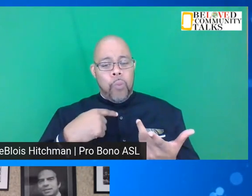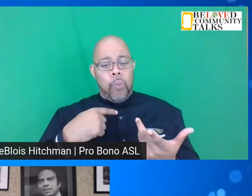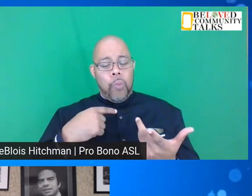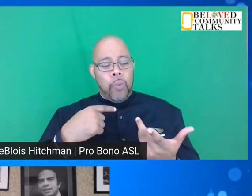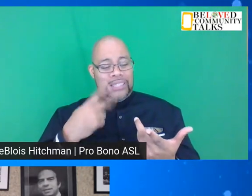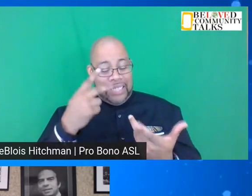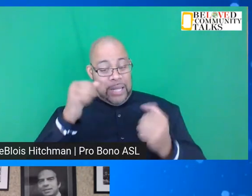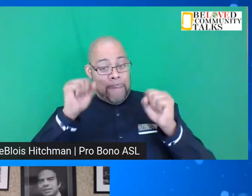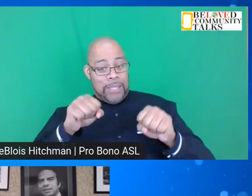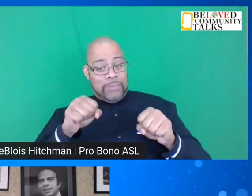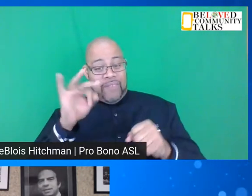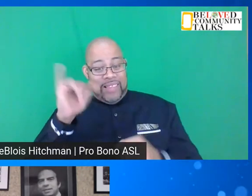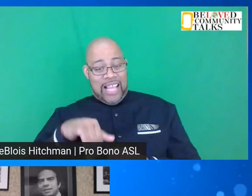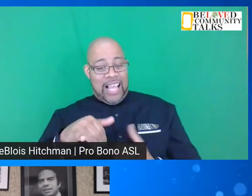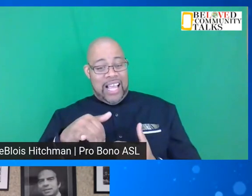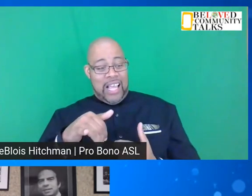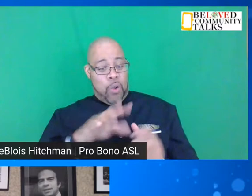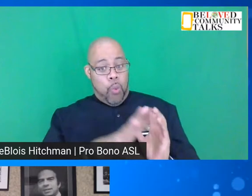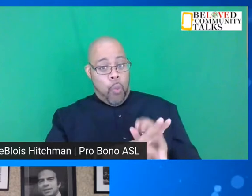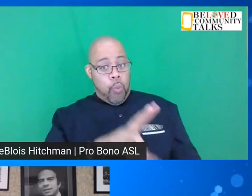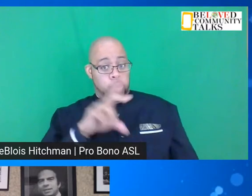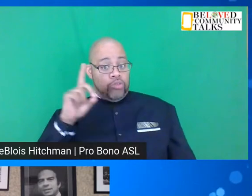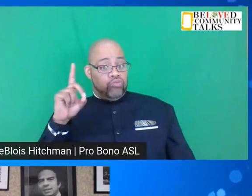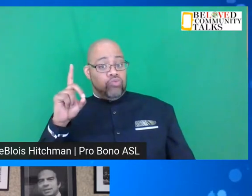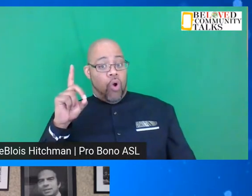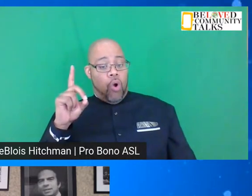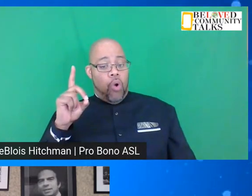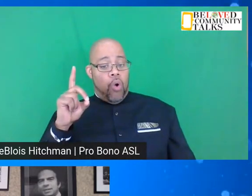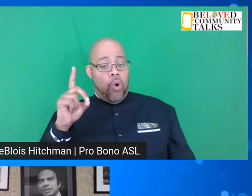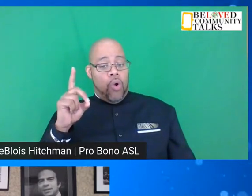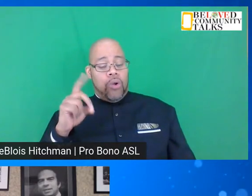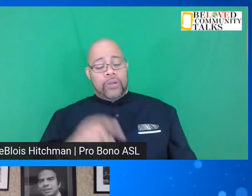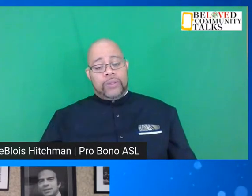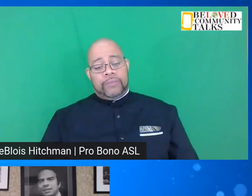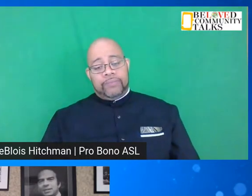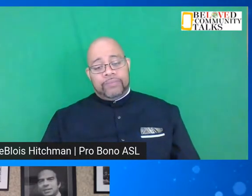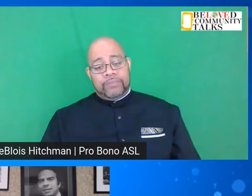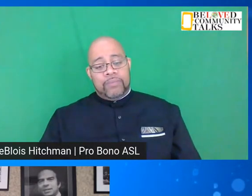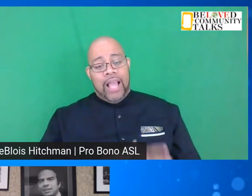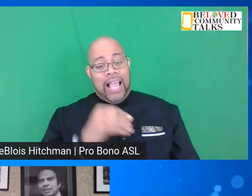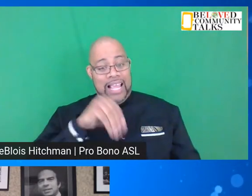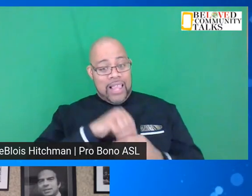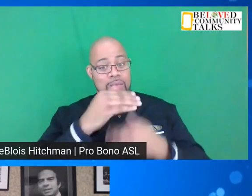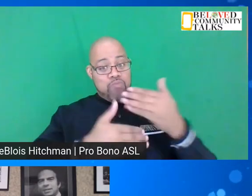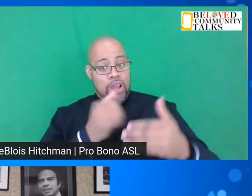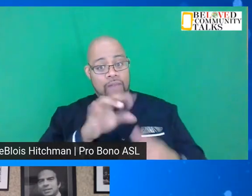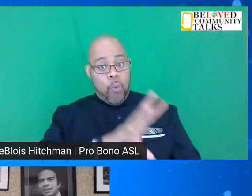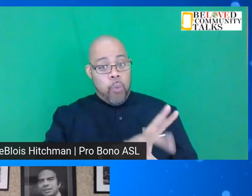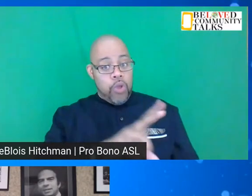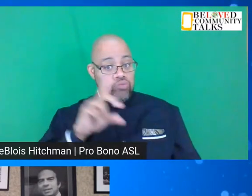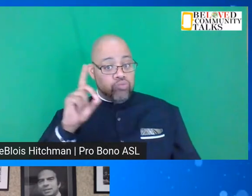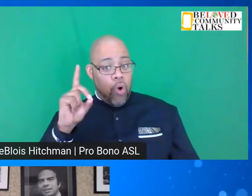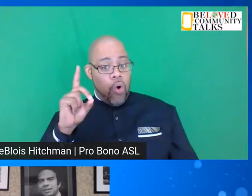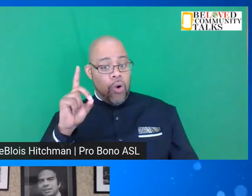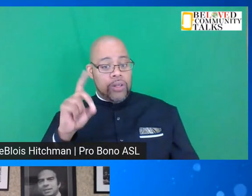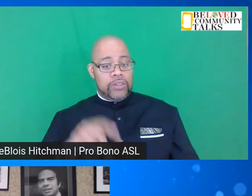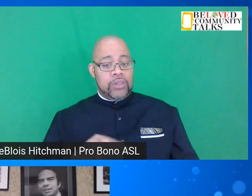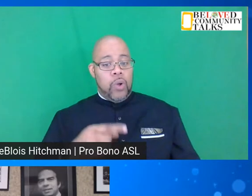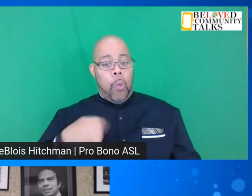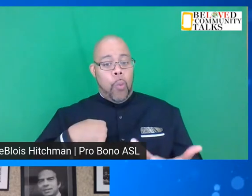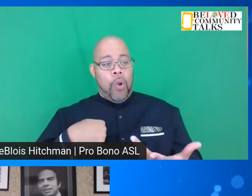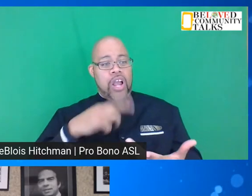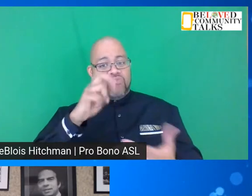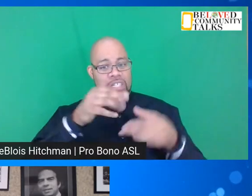possibility of this withdrawal and in the process of withdrawing, we're